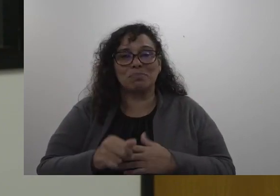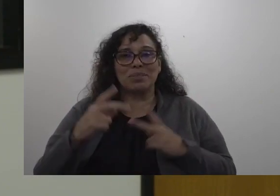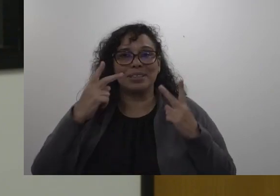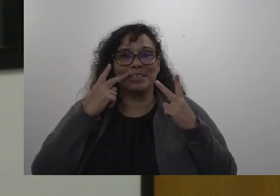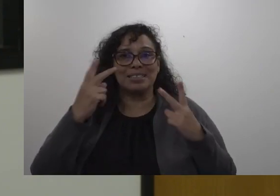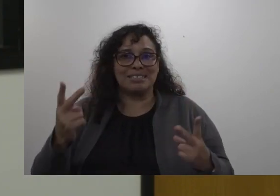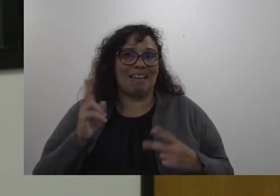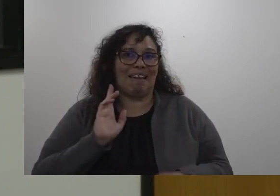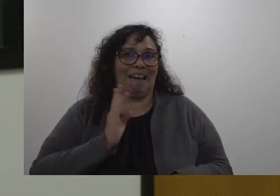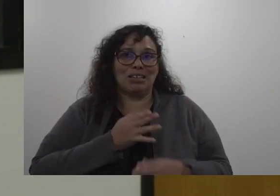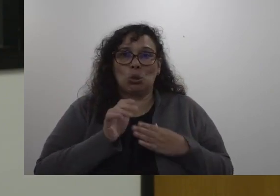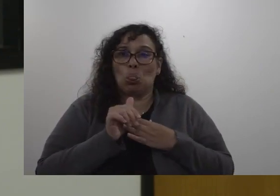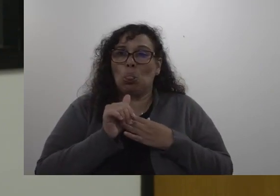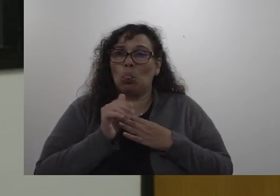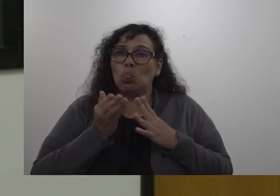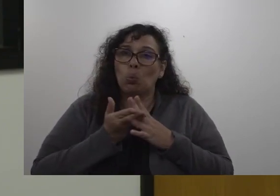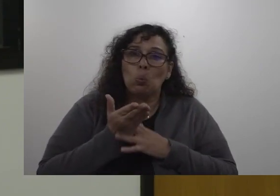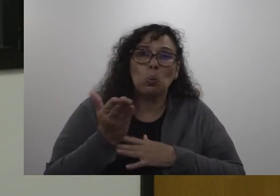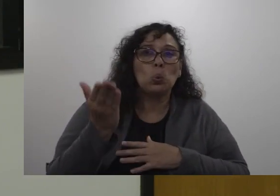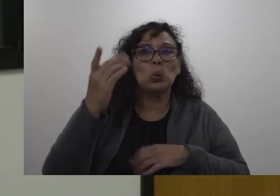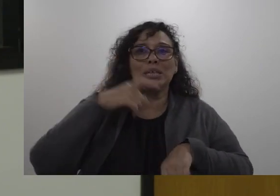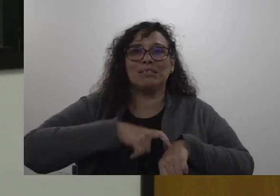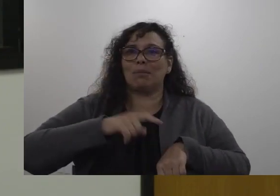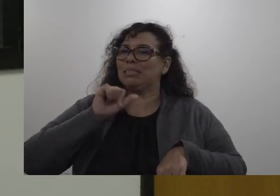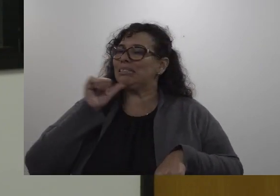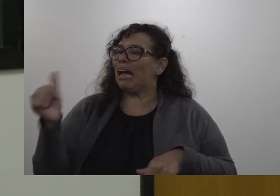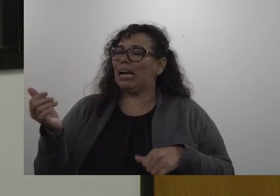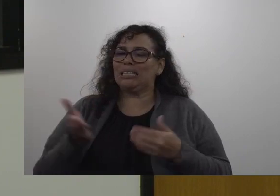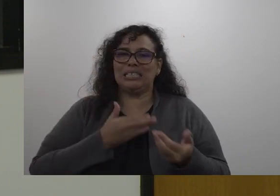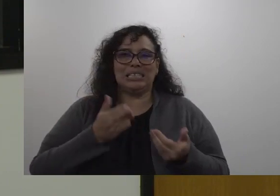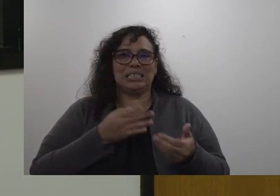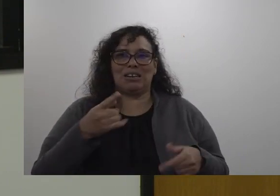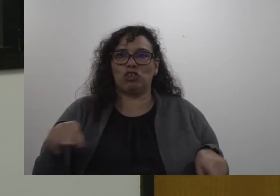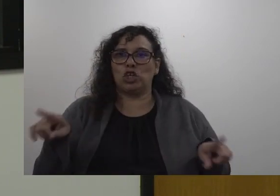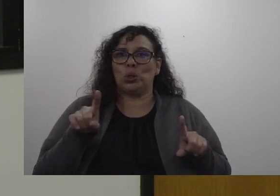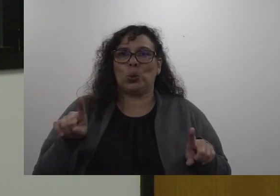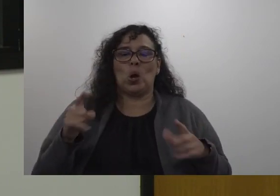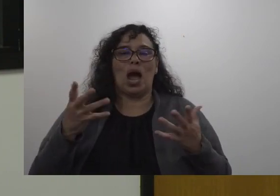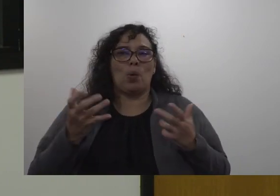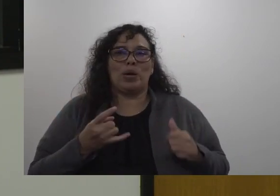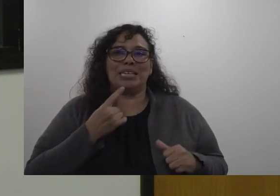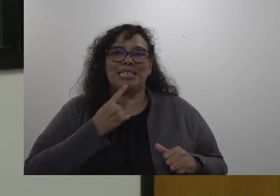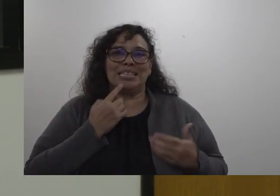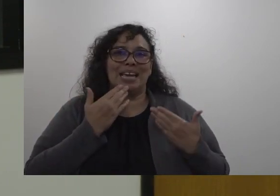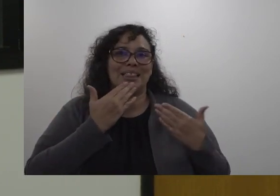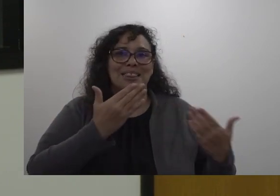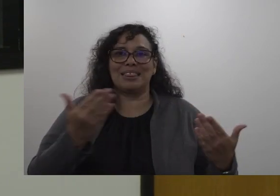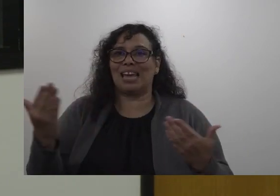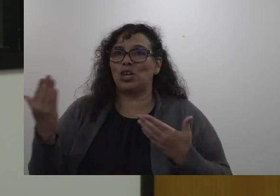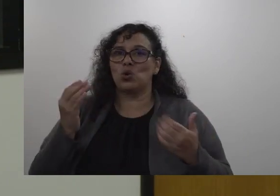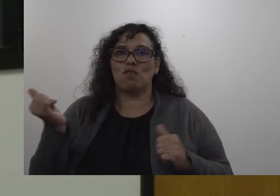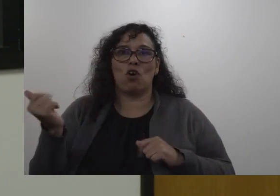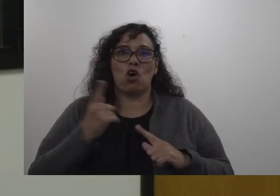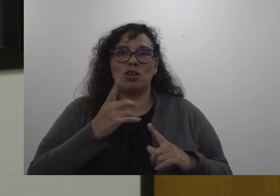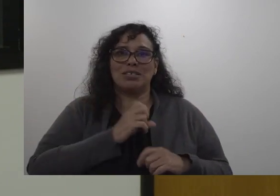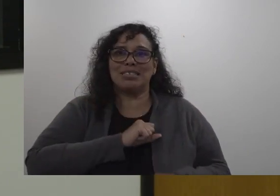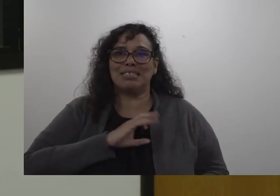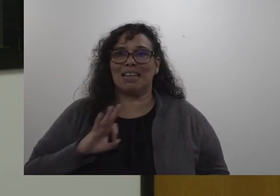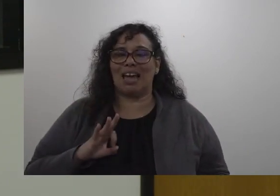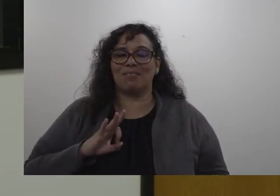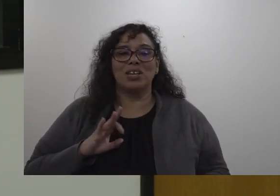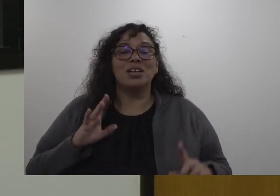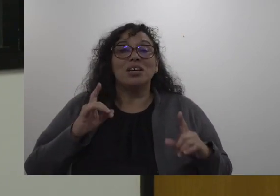through this time this has not been an easy time for you and I just want to just say thank you to all of our staff what you got to